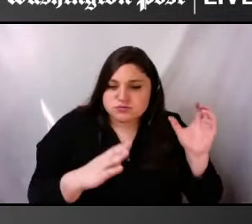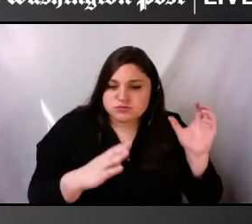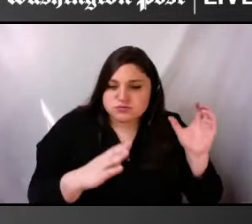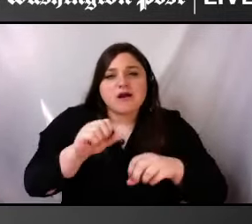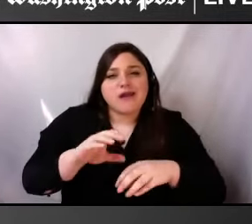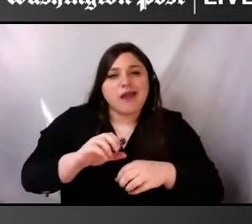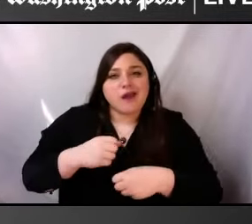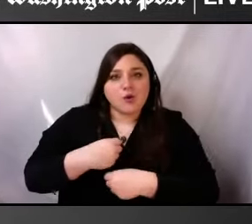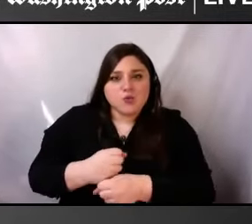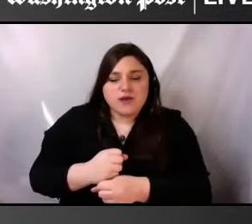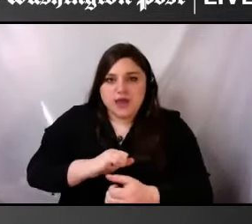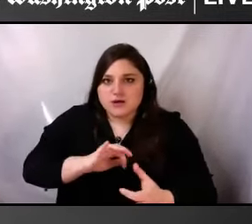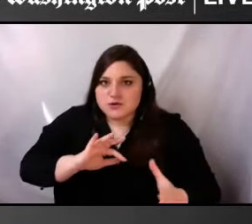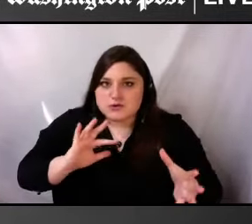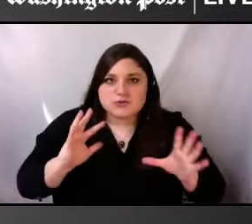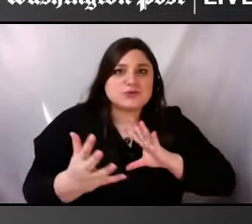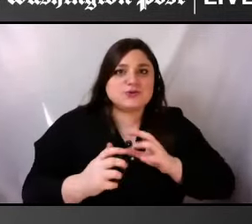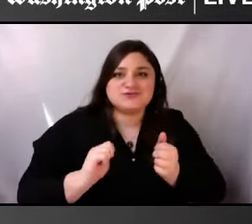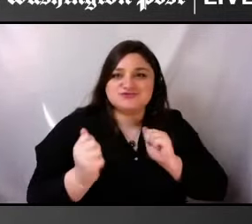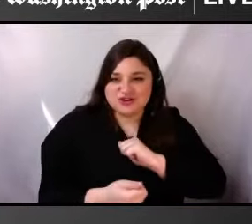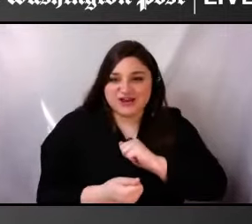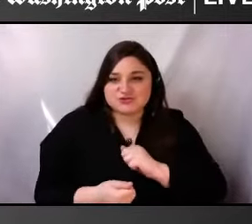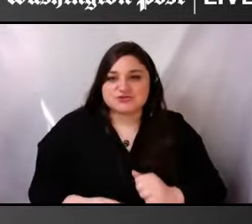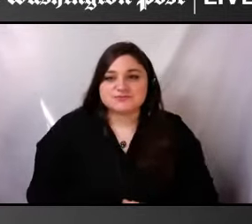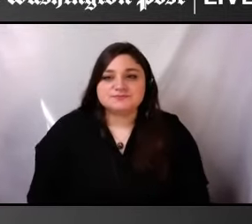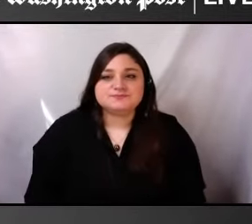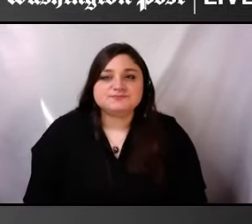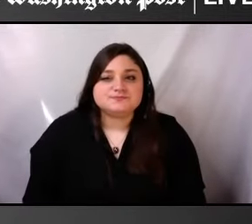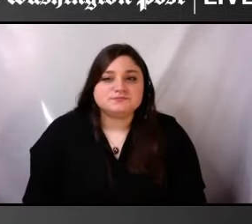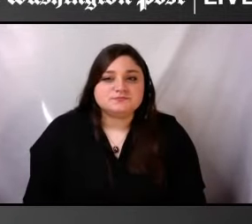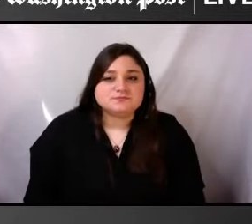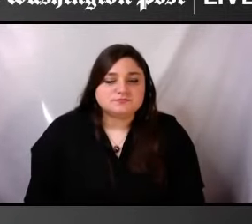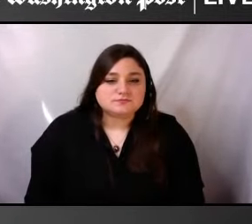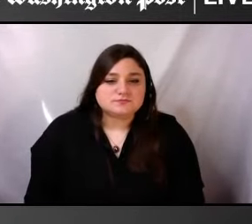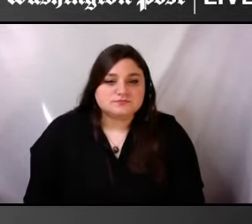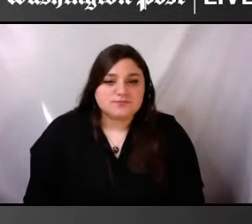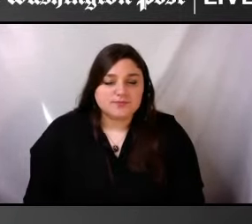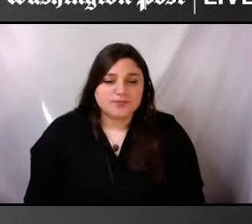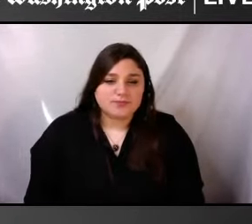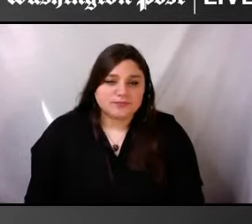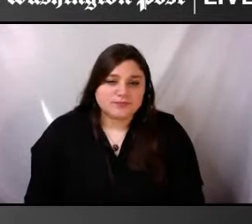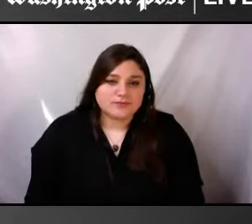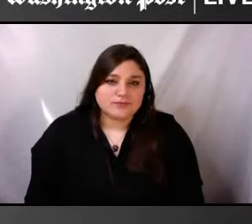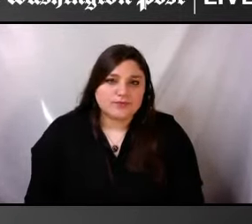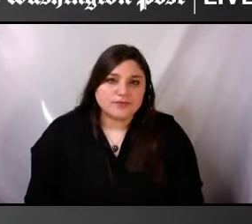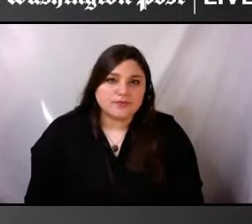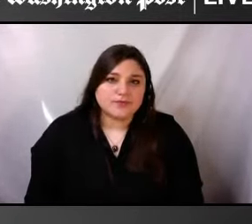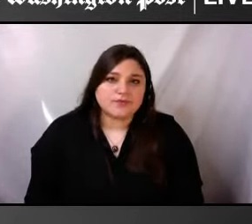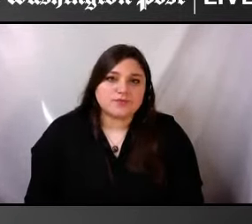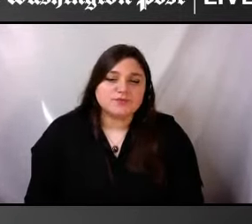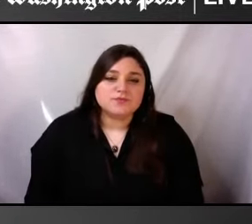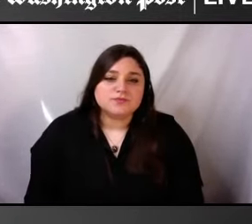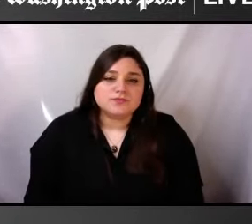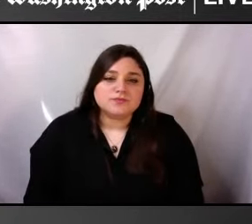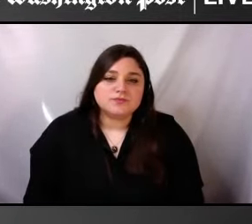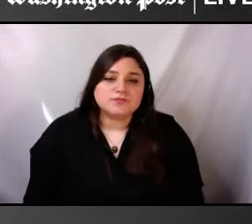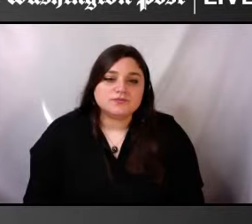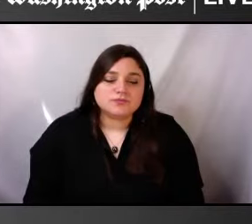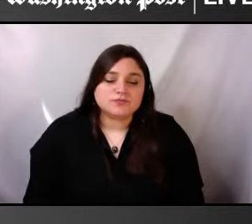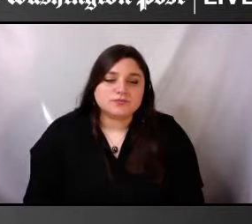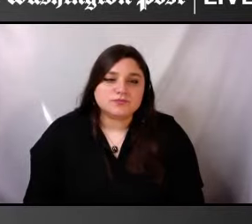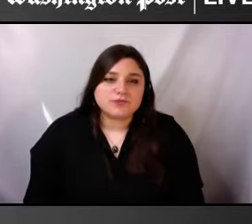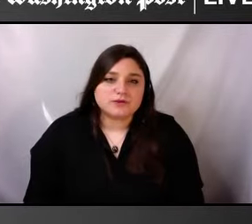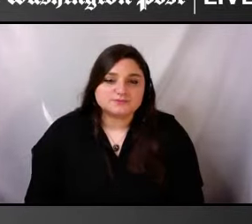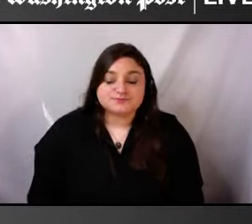um, the response within the world has been amazing, um, and yet it's also really brought us to